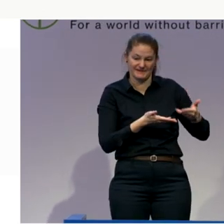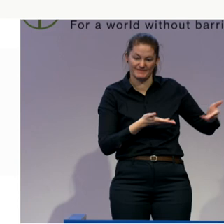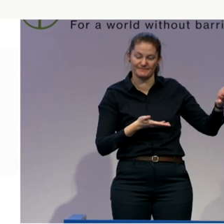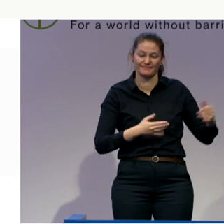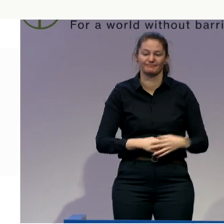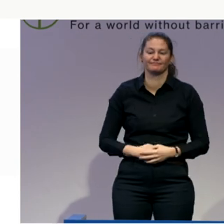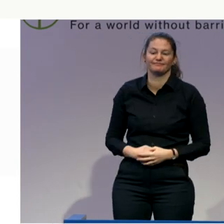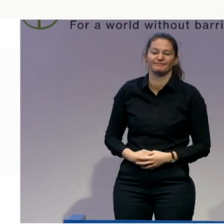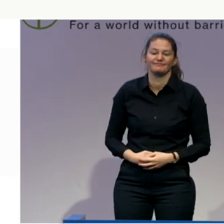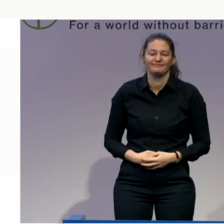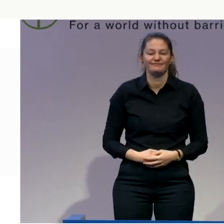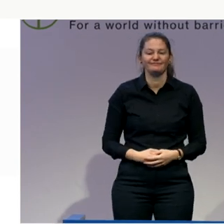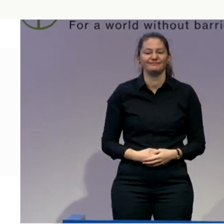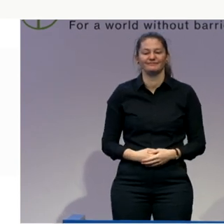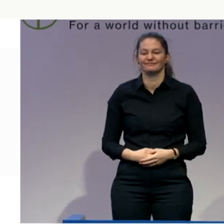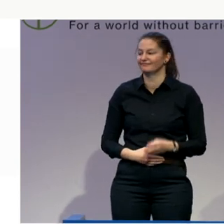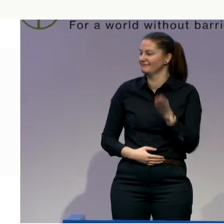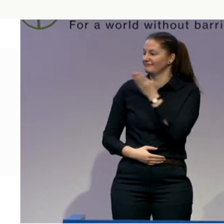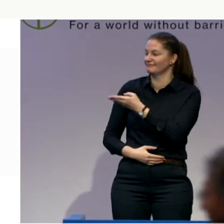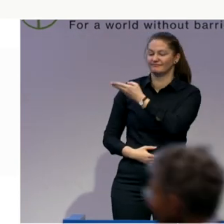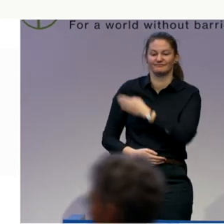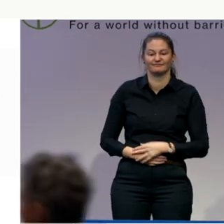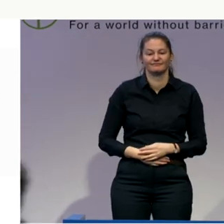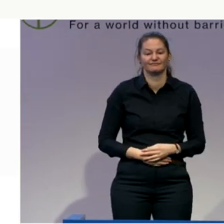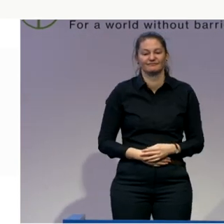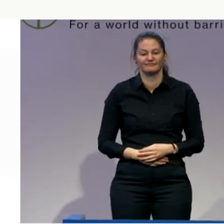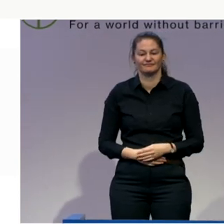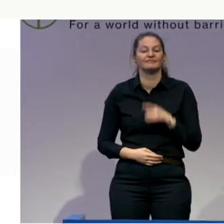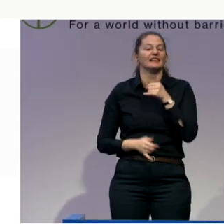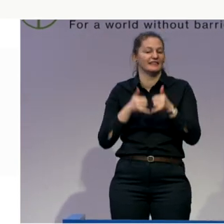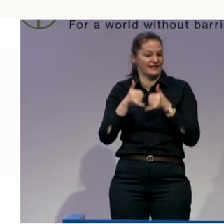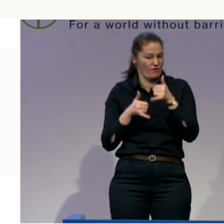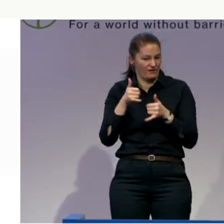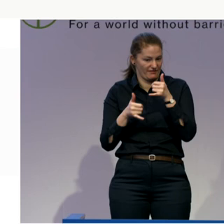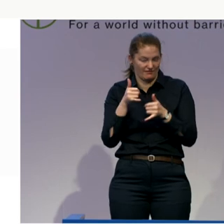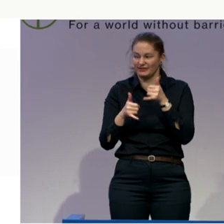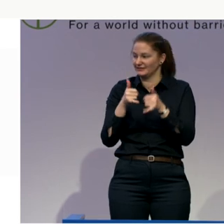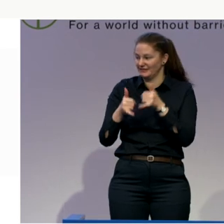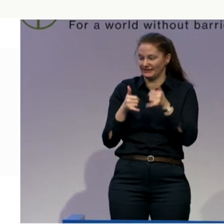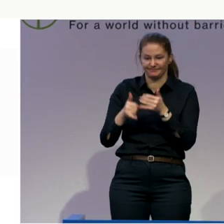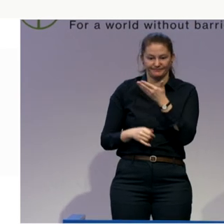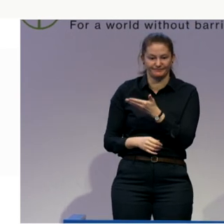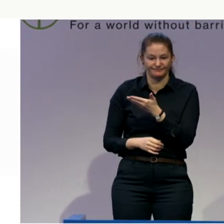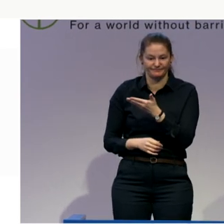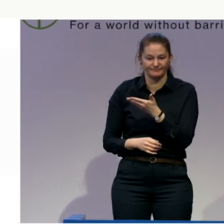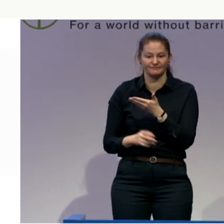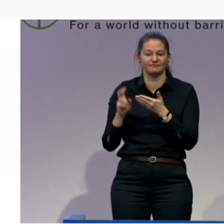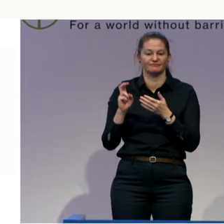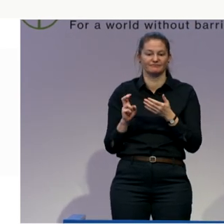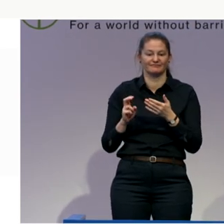on my right, as you know, Caroline Casey, who's joining us today. Oh, my God, that's loud.